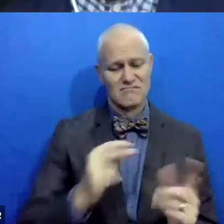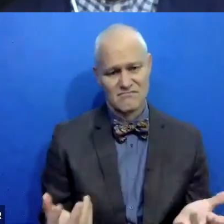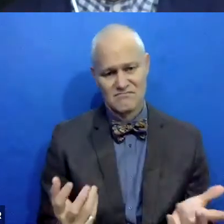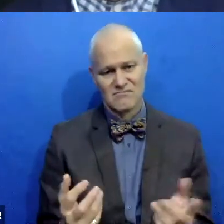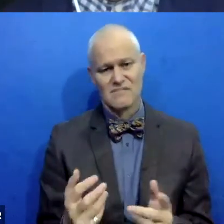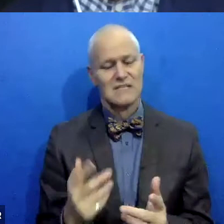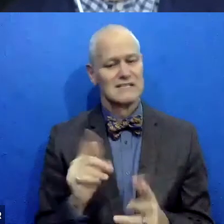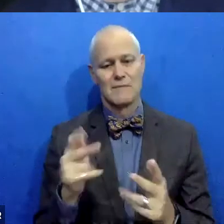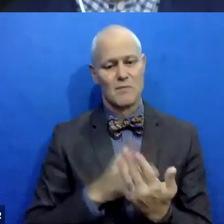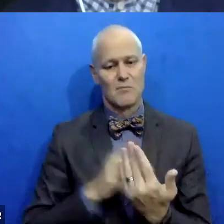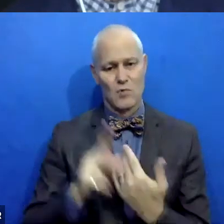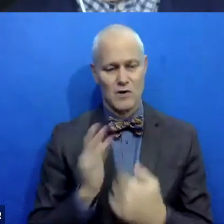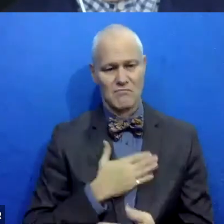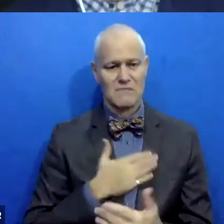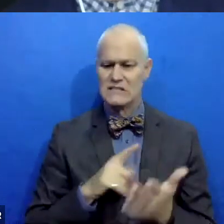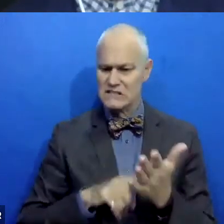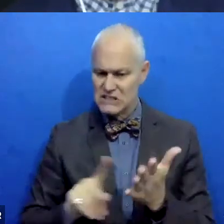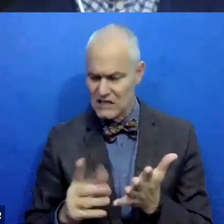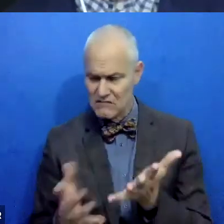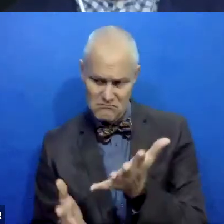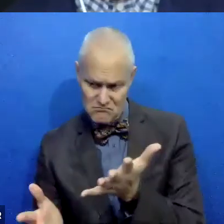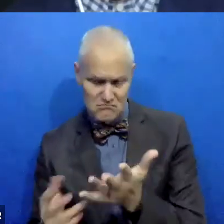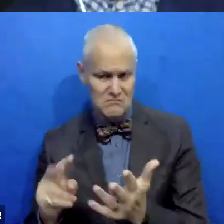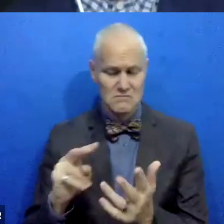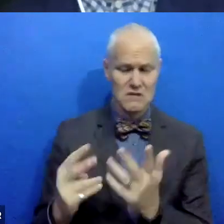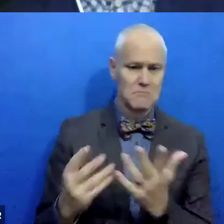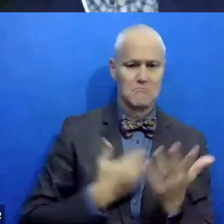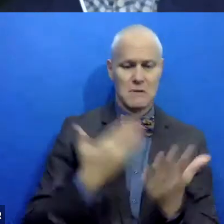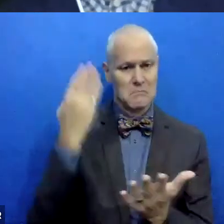all the time is, is check multiple blind spots and perspectives.